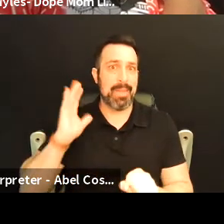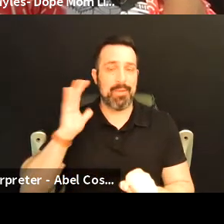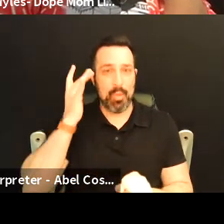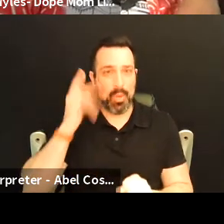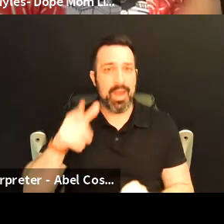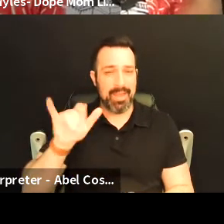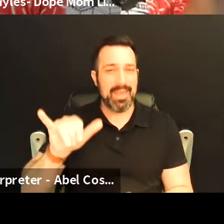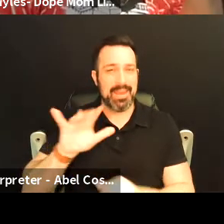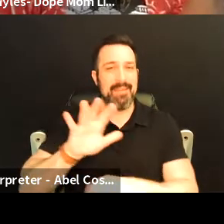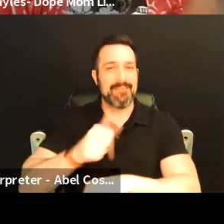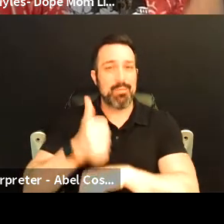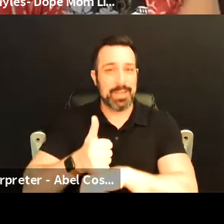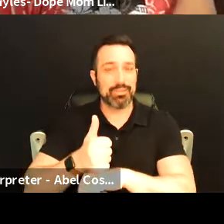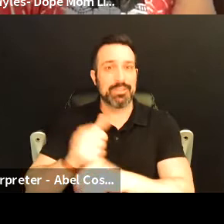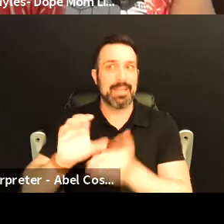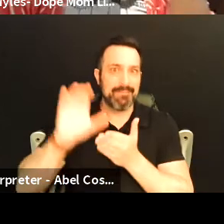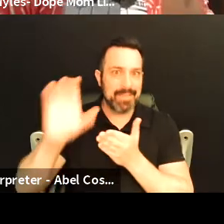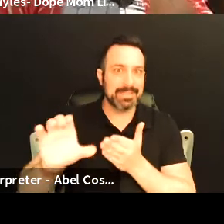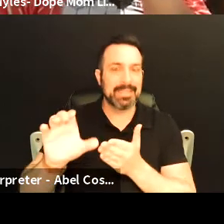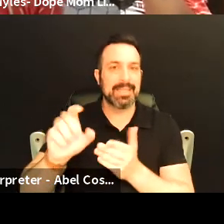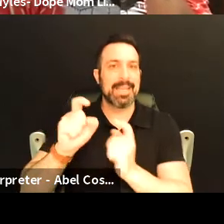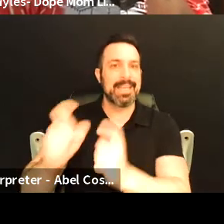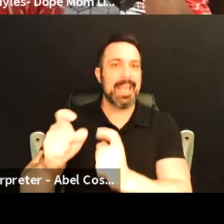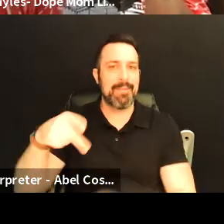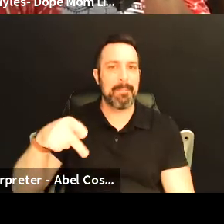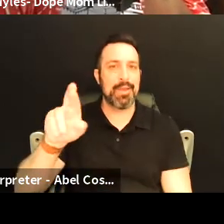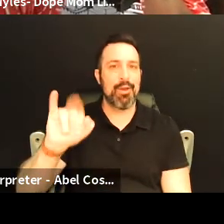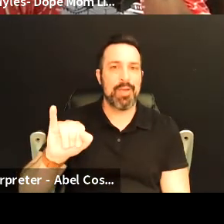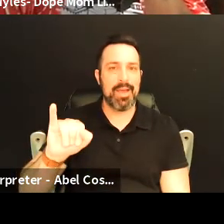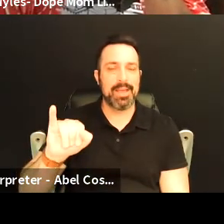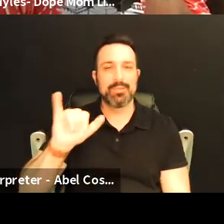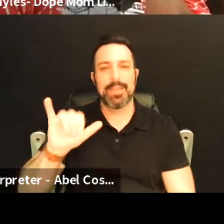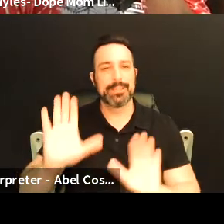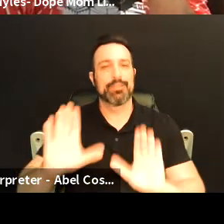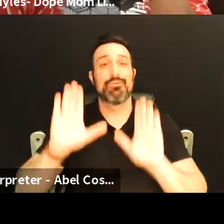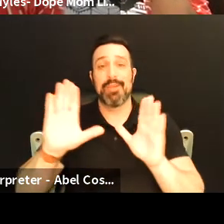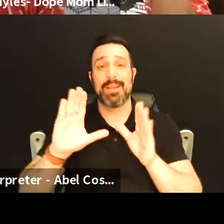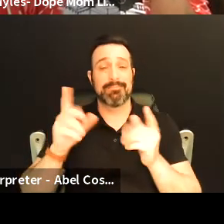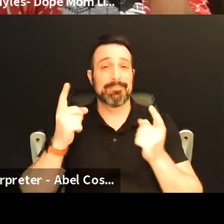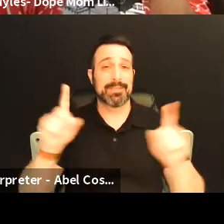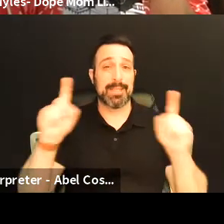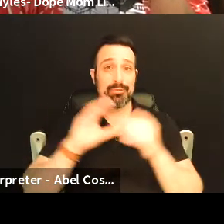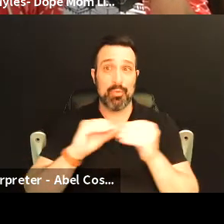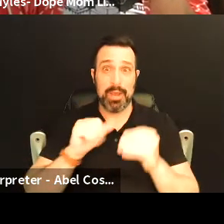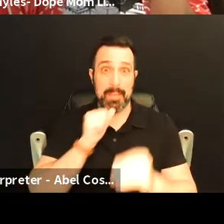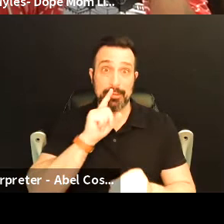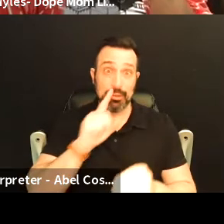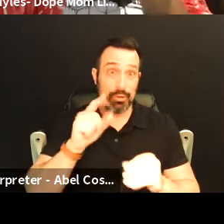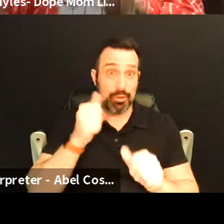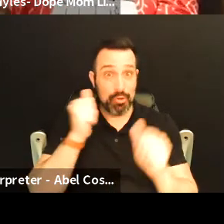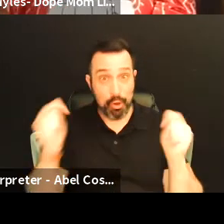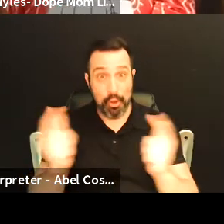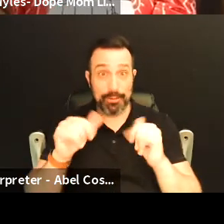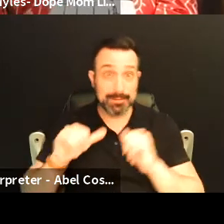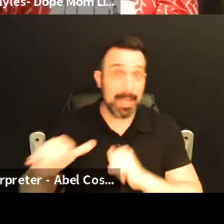Foundation invested in and gave that PRI so that was that's a great success story I'm not sure if everyone is going to be like that